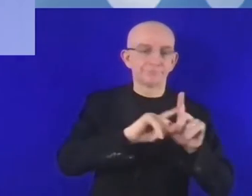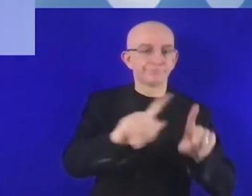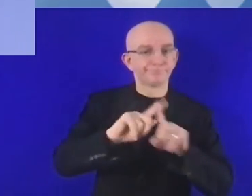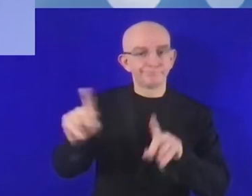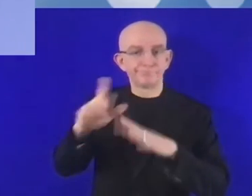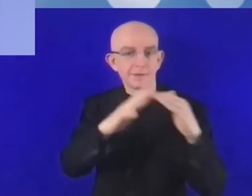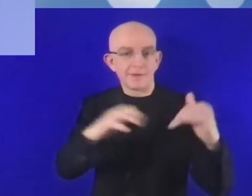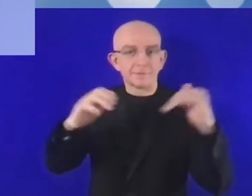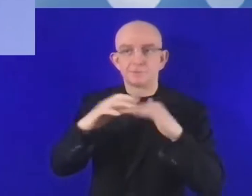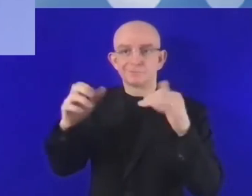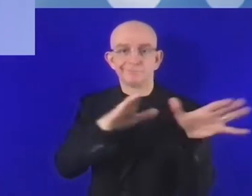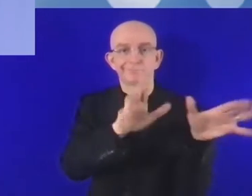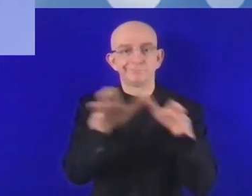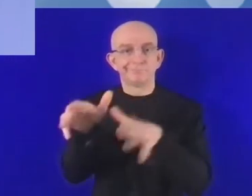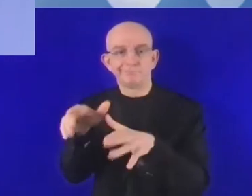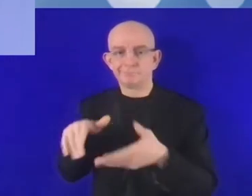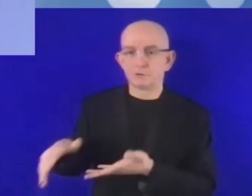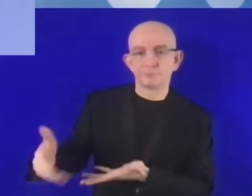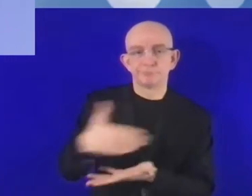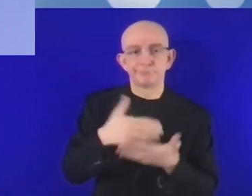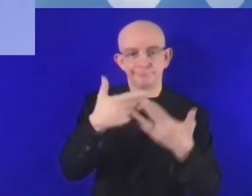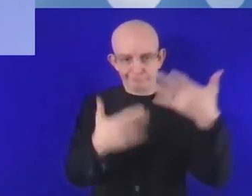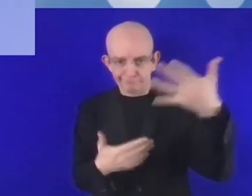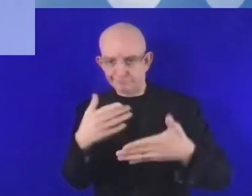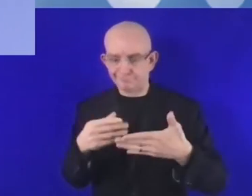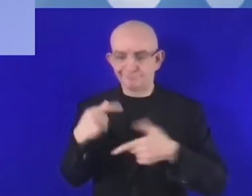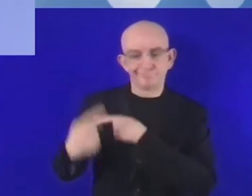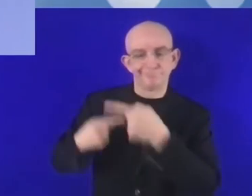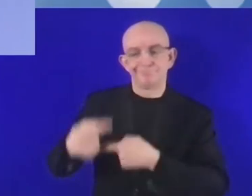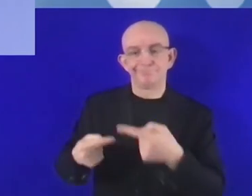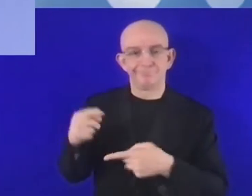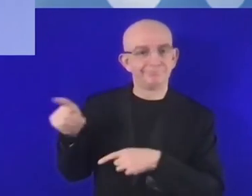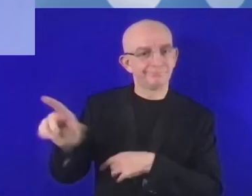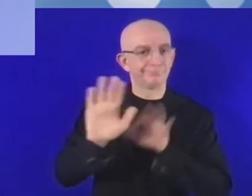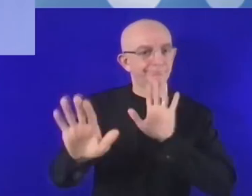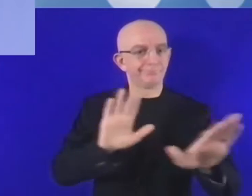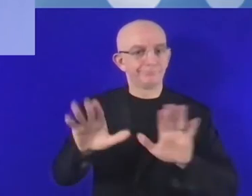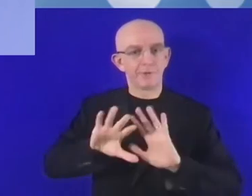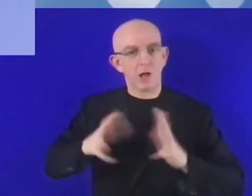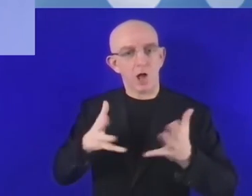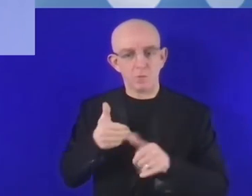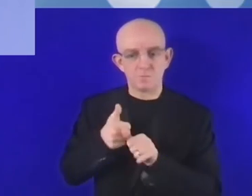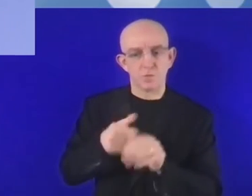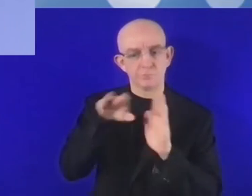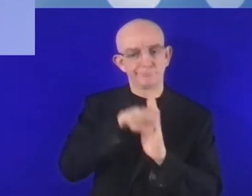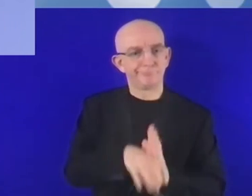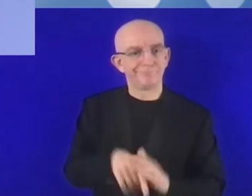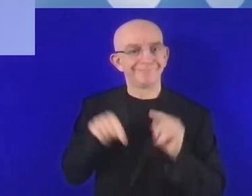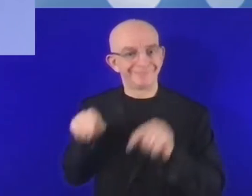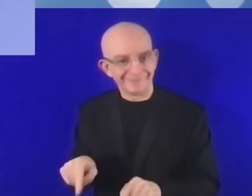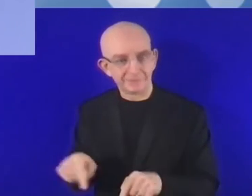have to live out of the traditions. We have to make it serious. So the data should be